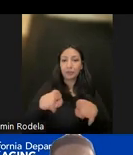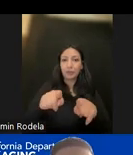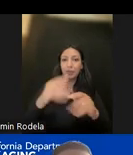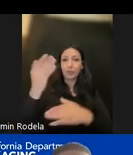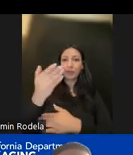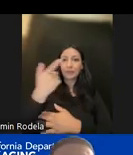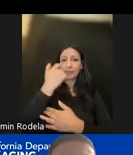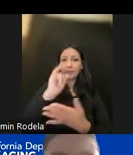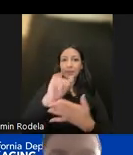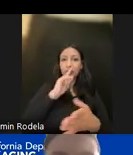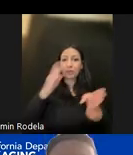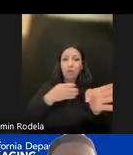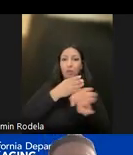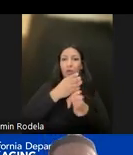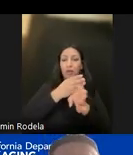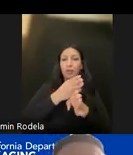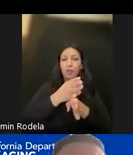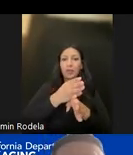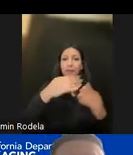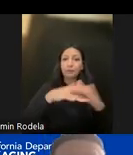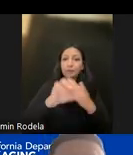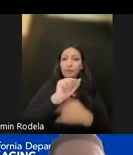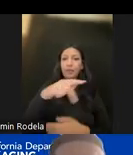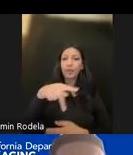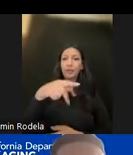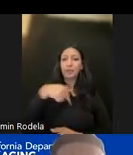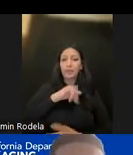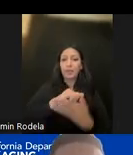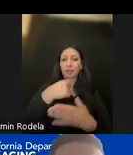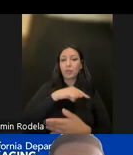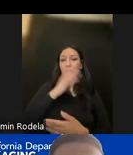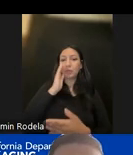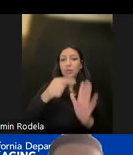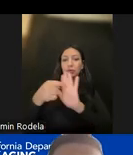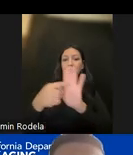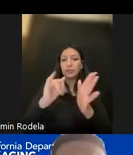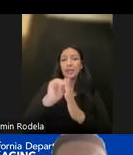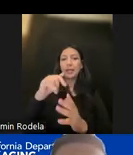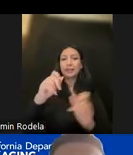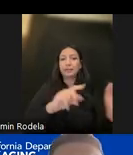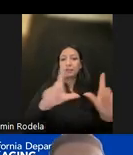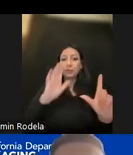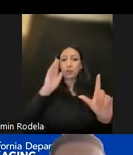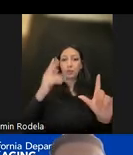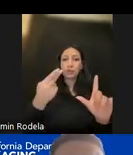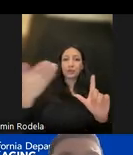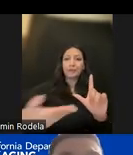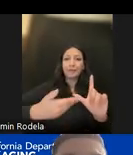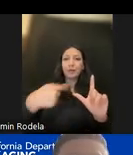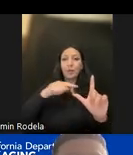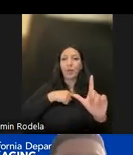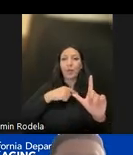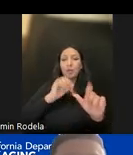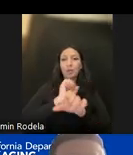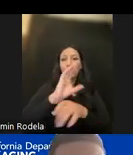that's the primary platform for us to implement the framework that we'll describe today. It will be the platform also where we'll invite our colleagues and stakeholders